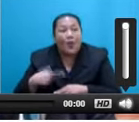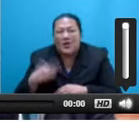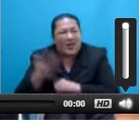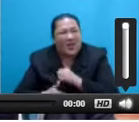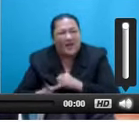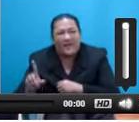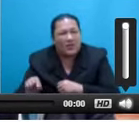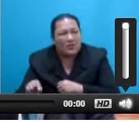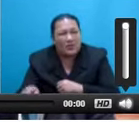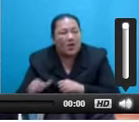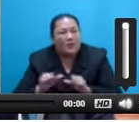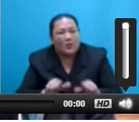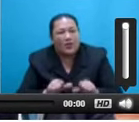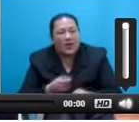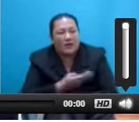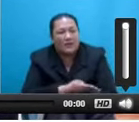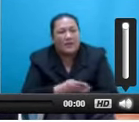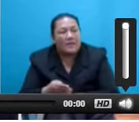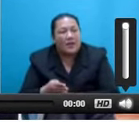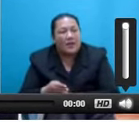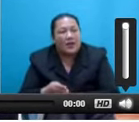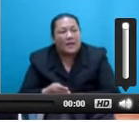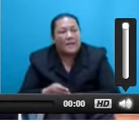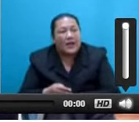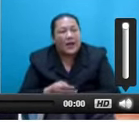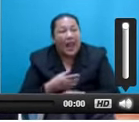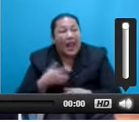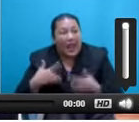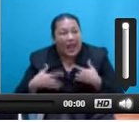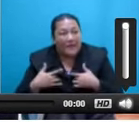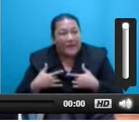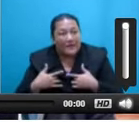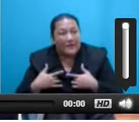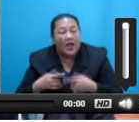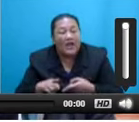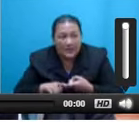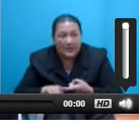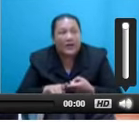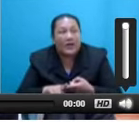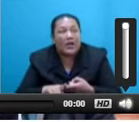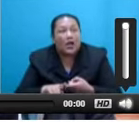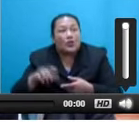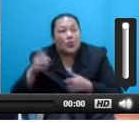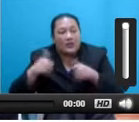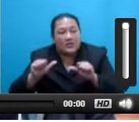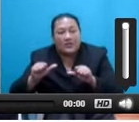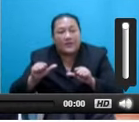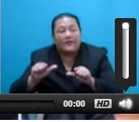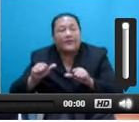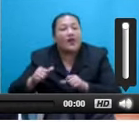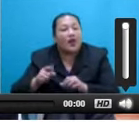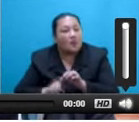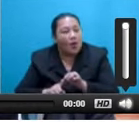areas and marine life compromising Sustainable Development Goal 1, No Poverty. Mr.